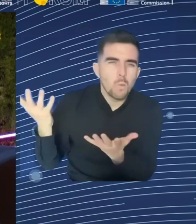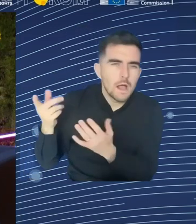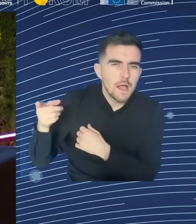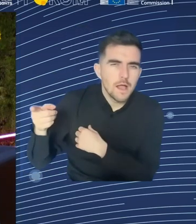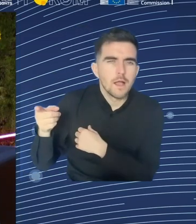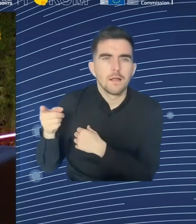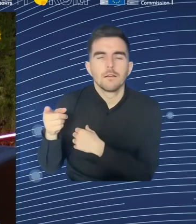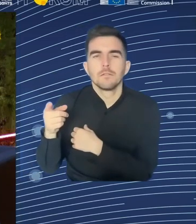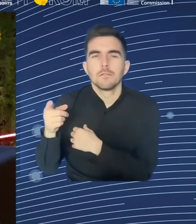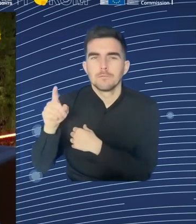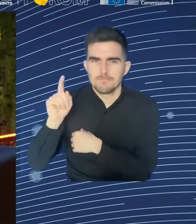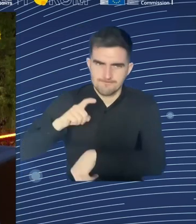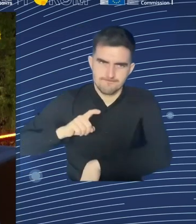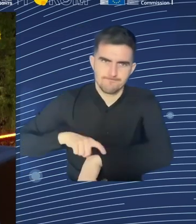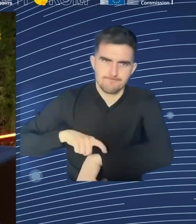At the whim of the employer.